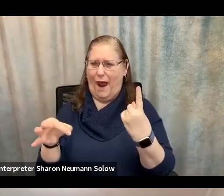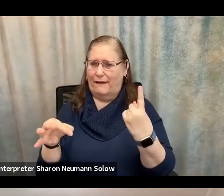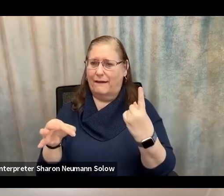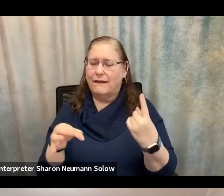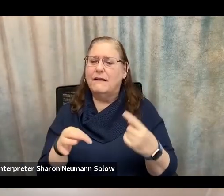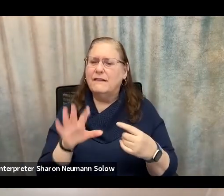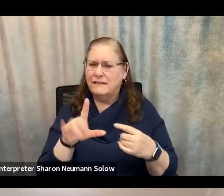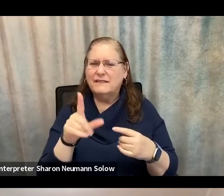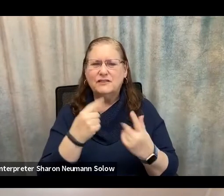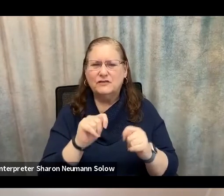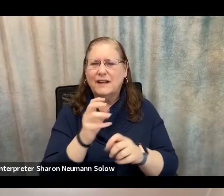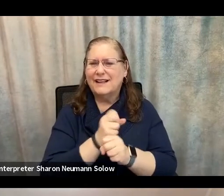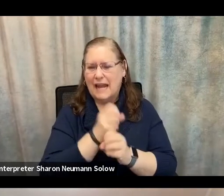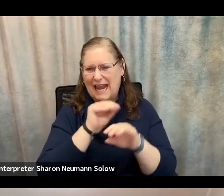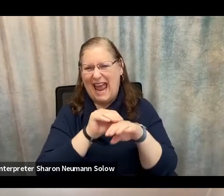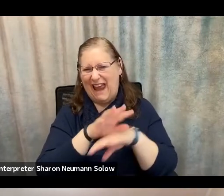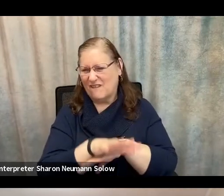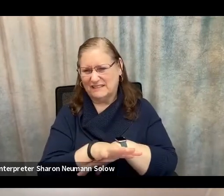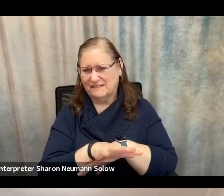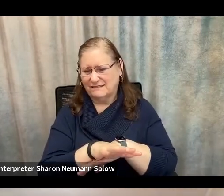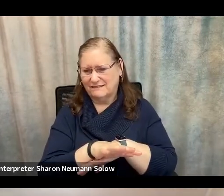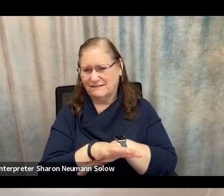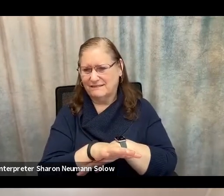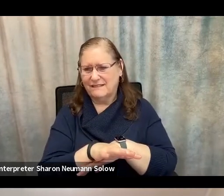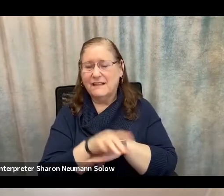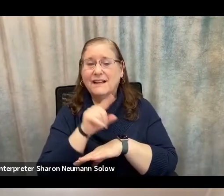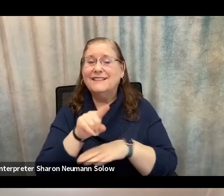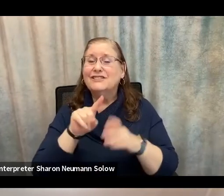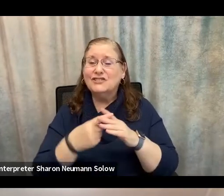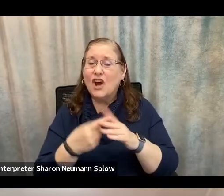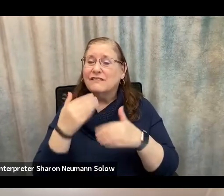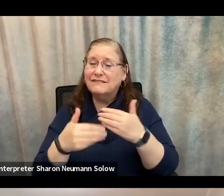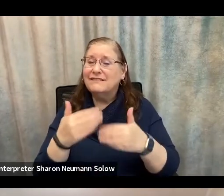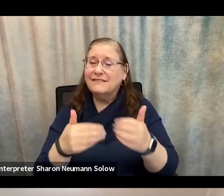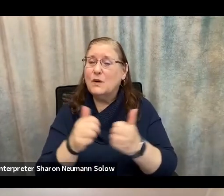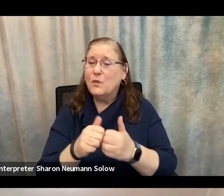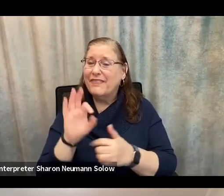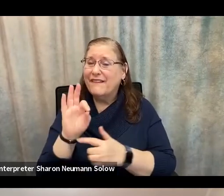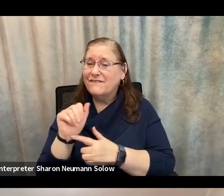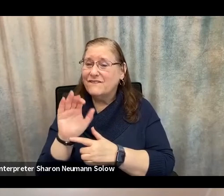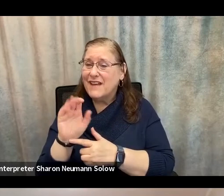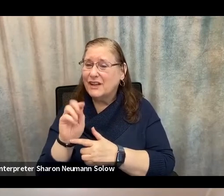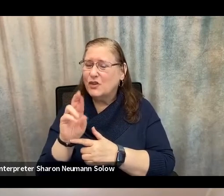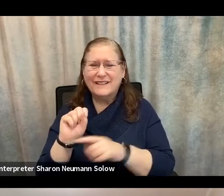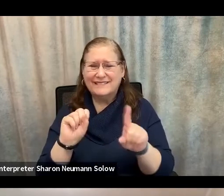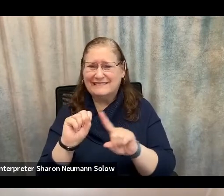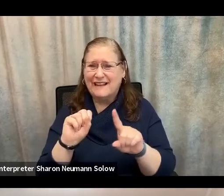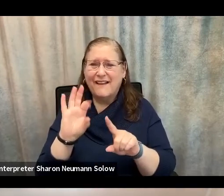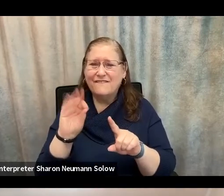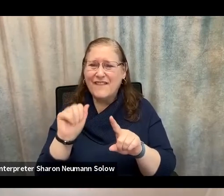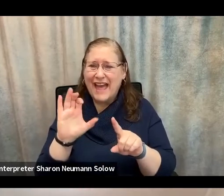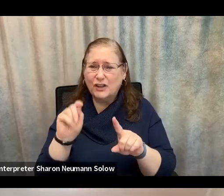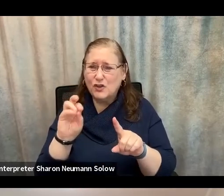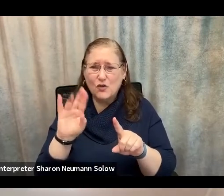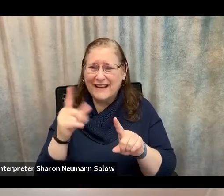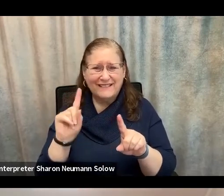Don't enter into factoring without really understanding what it is that you're getting into. Speak out to, there's a lot